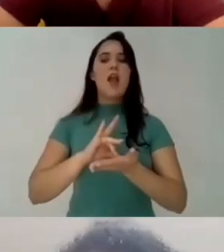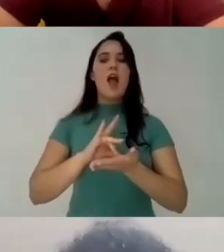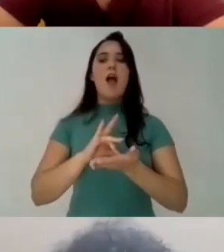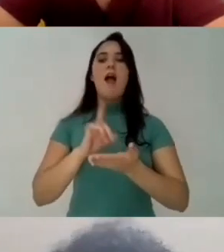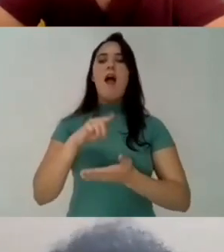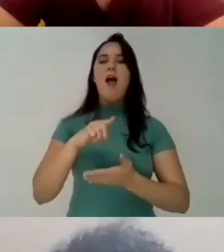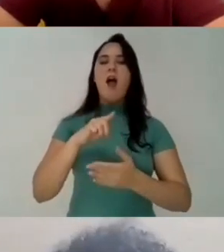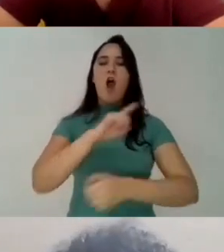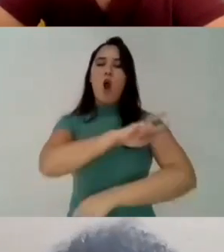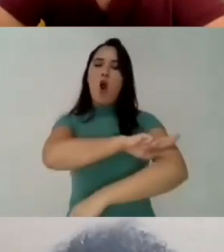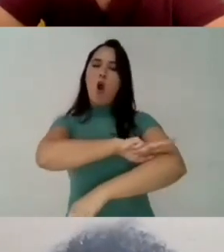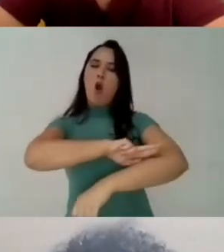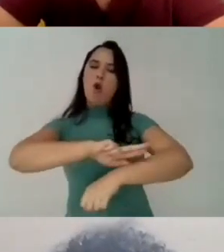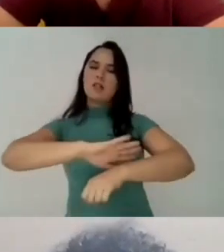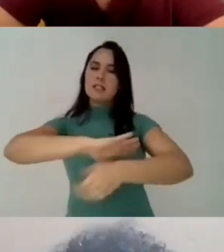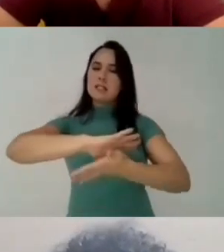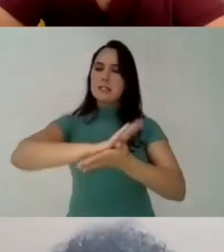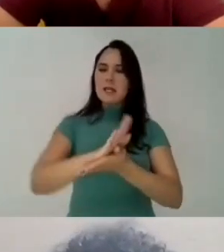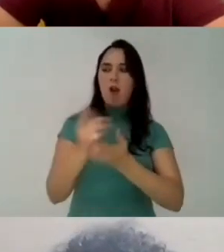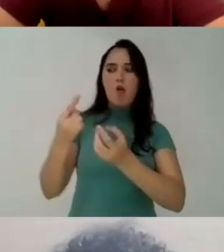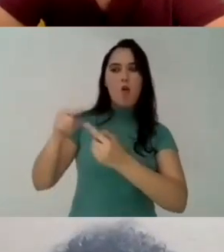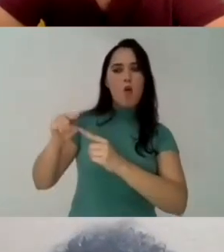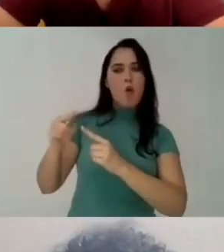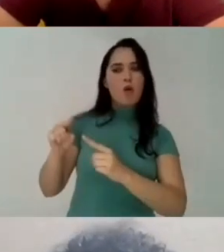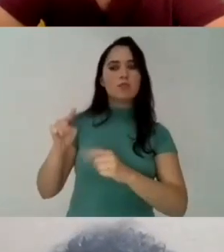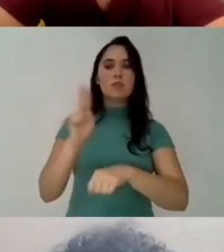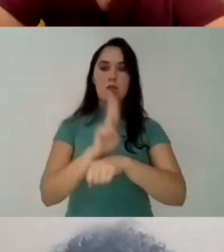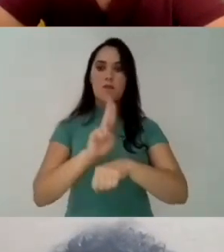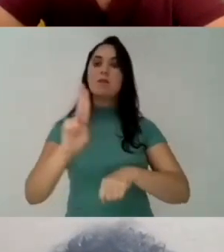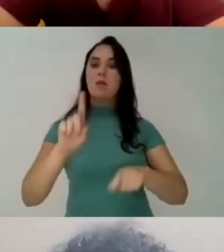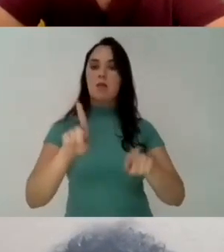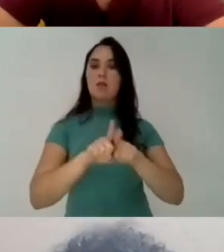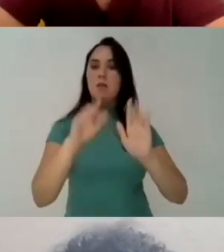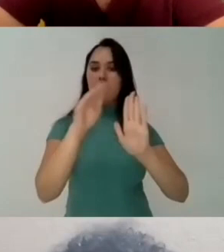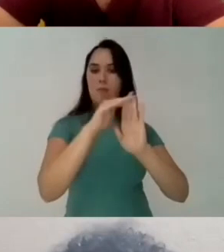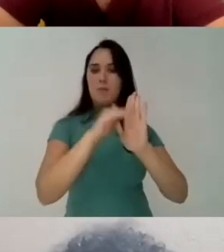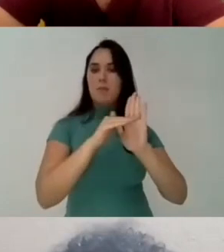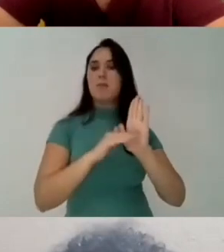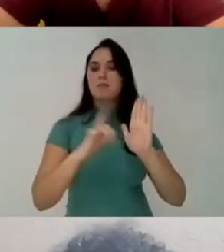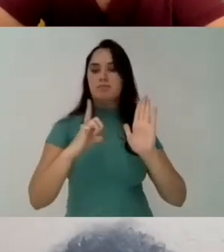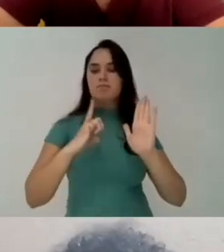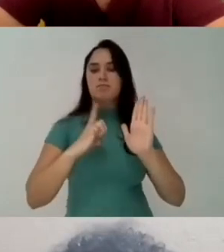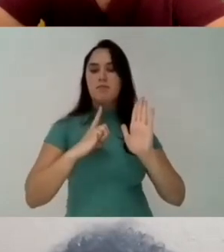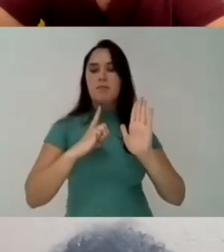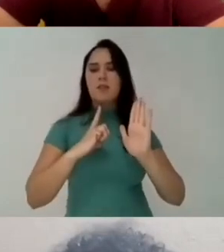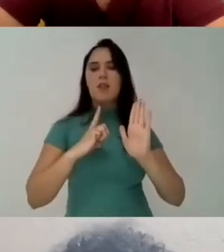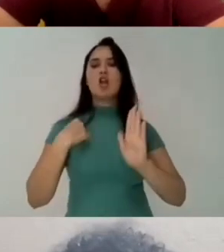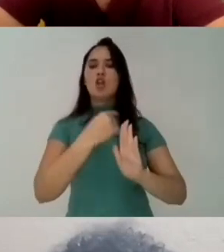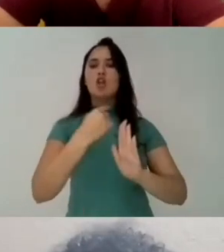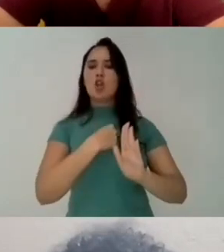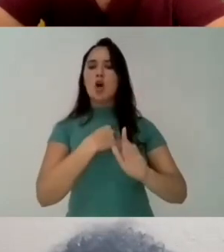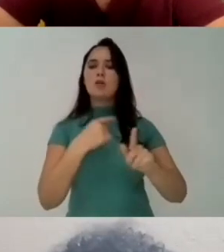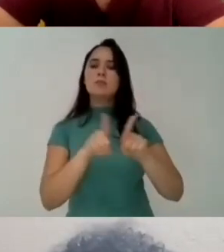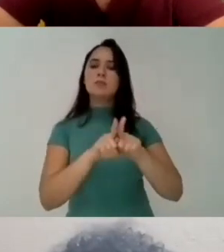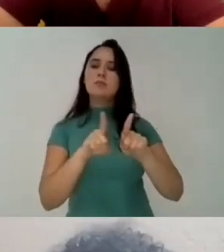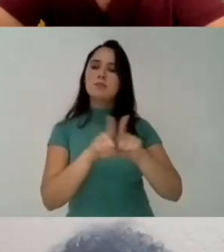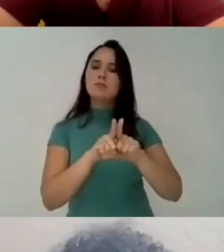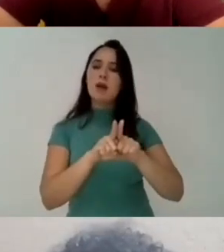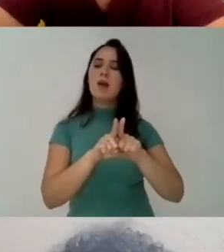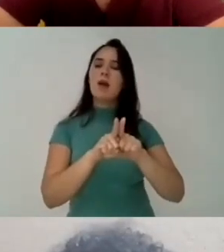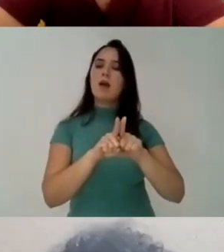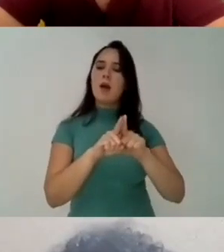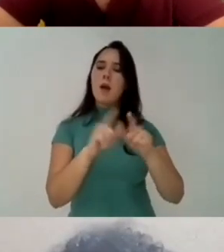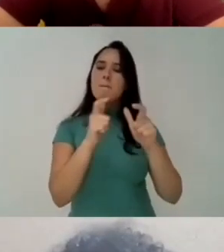We also have extended our role in terms of